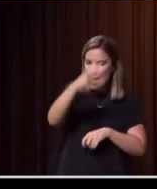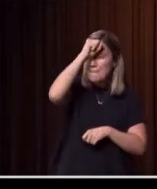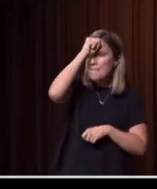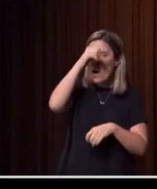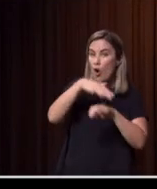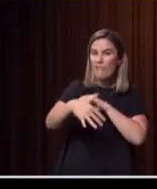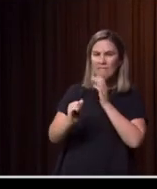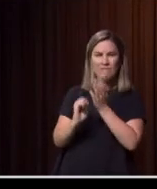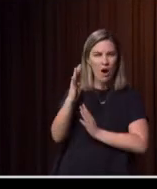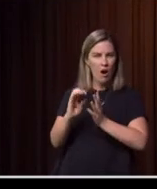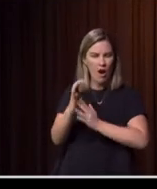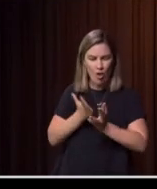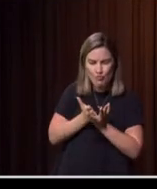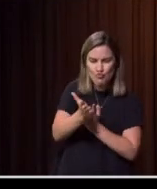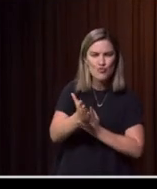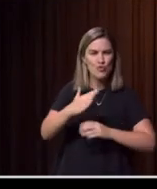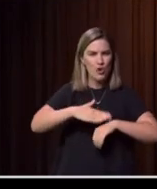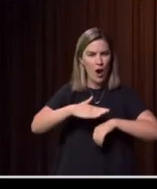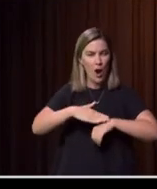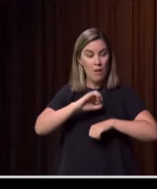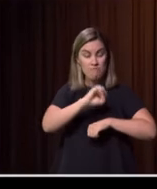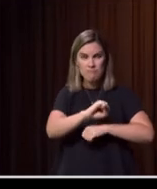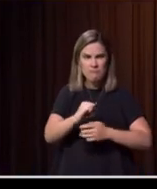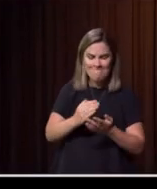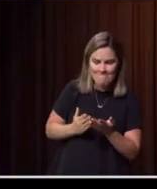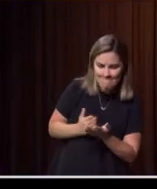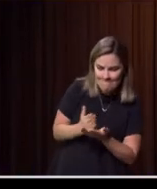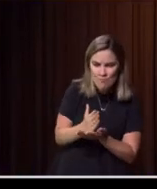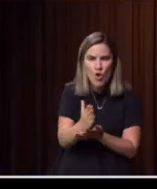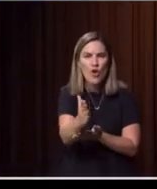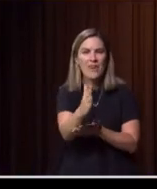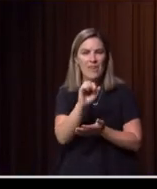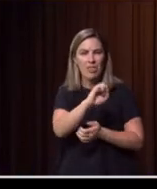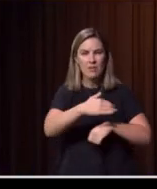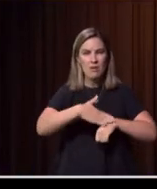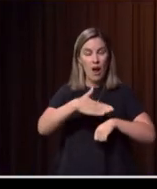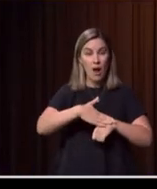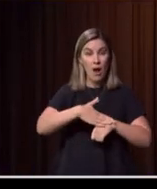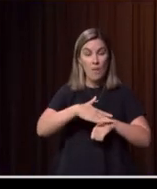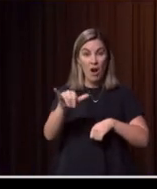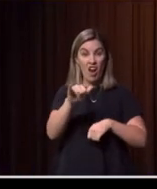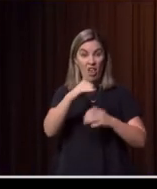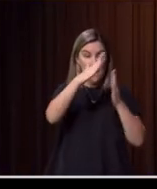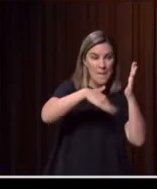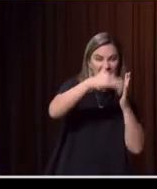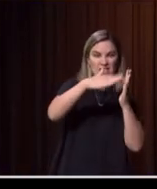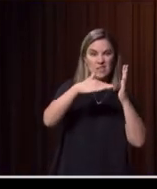the fires and how their journey of recovery was going. And whether that was a painting or a picture or a card or something in writing